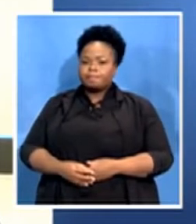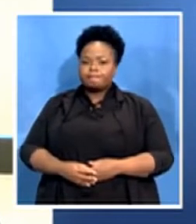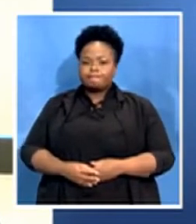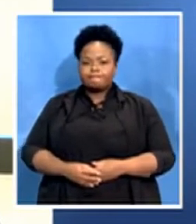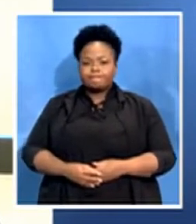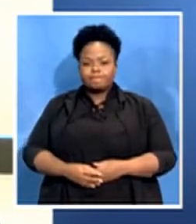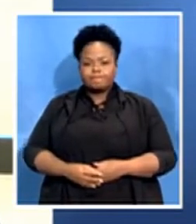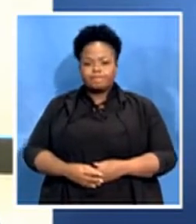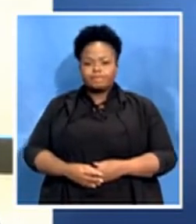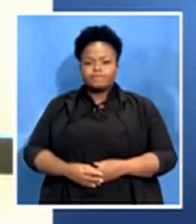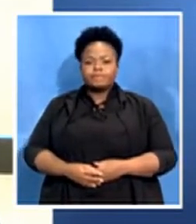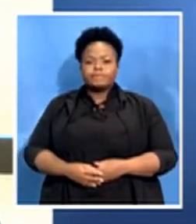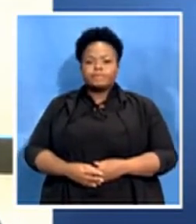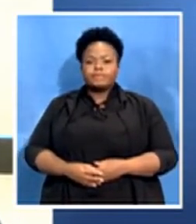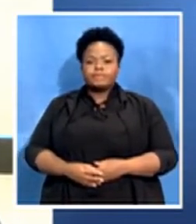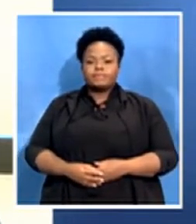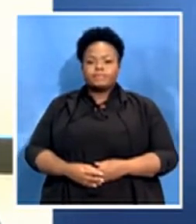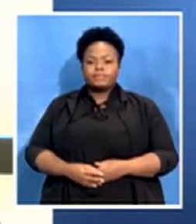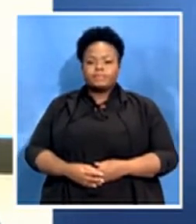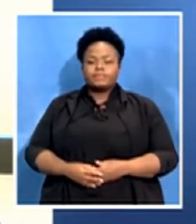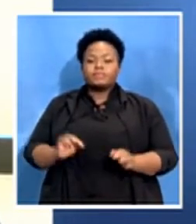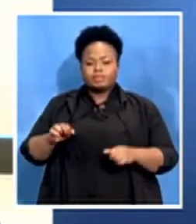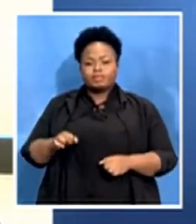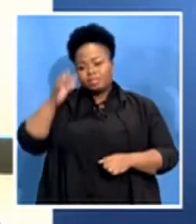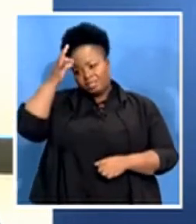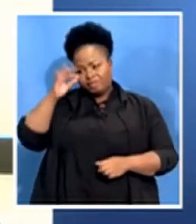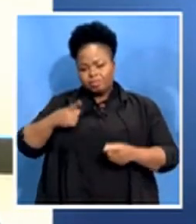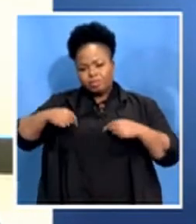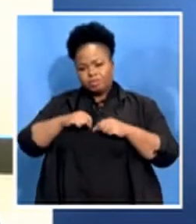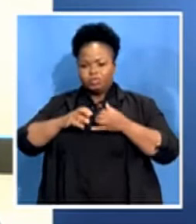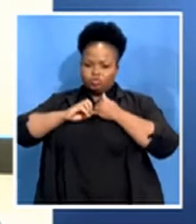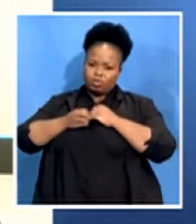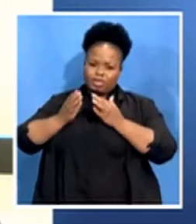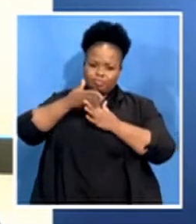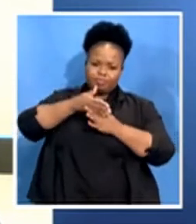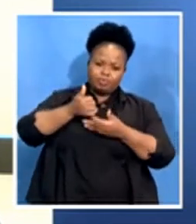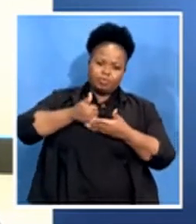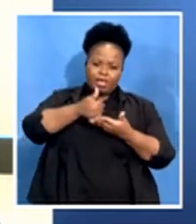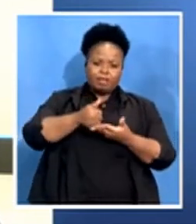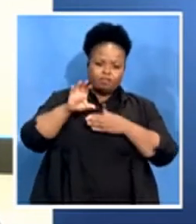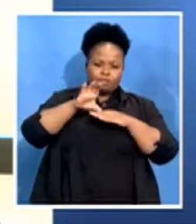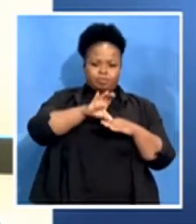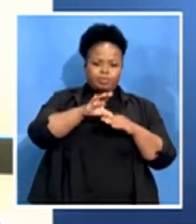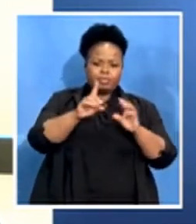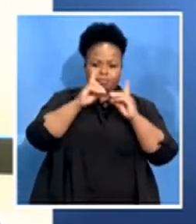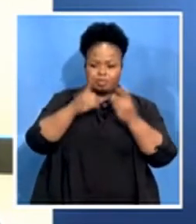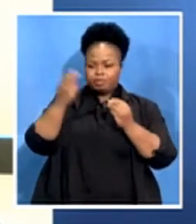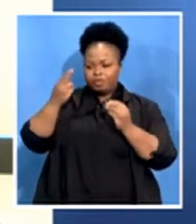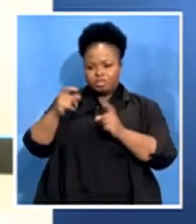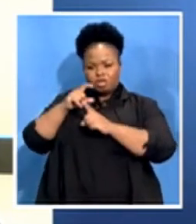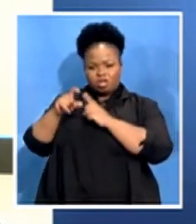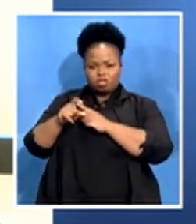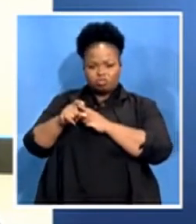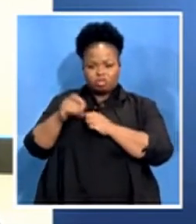interventions by our government whereby especially the Department of Arts and Culture have come up with some relief measures